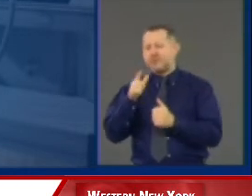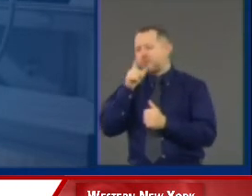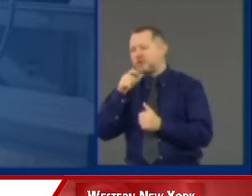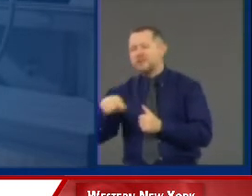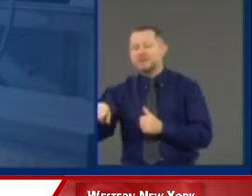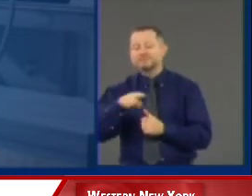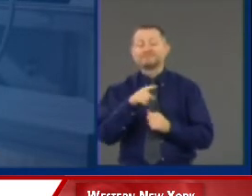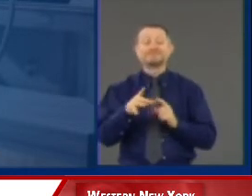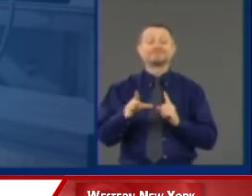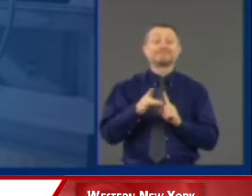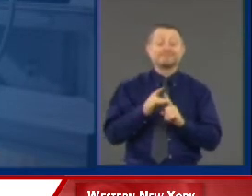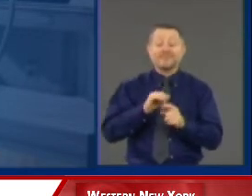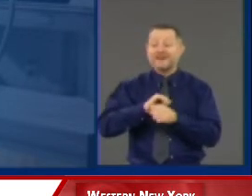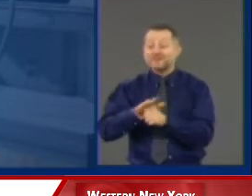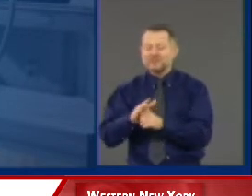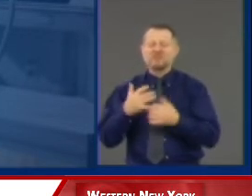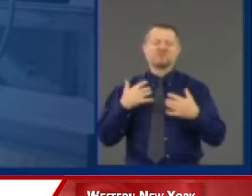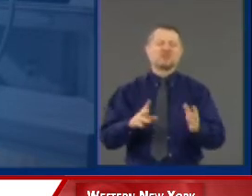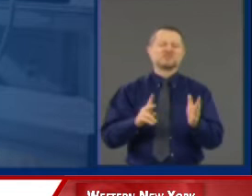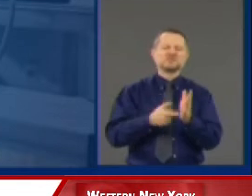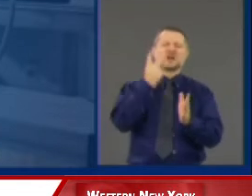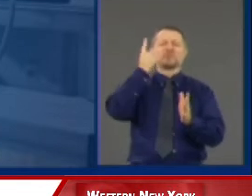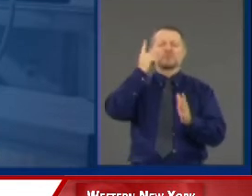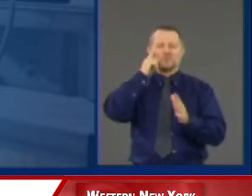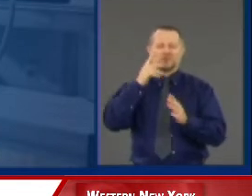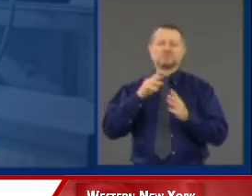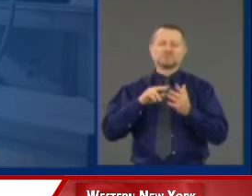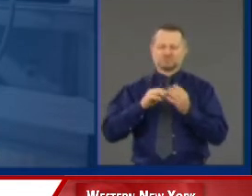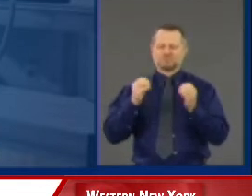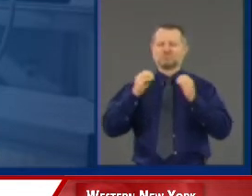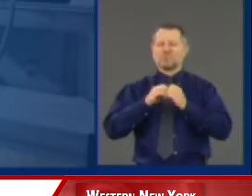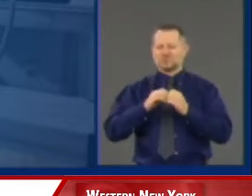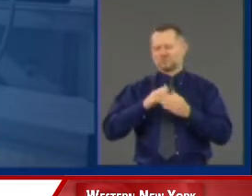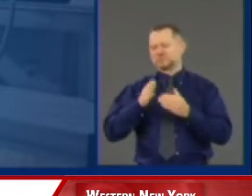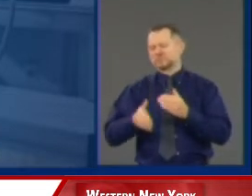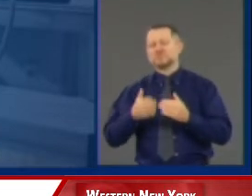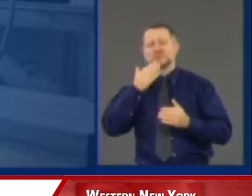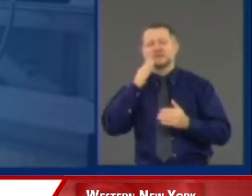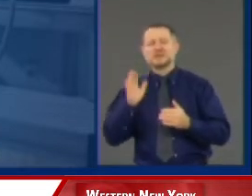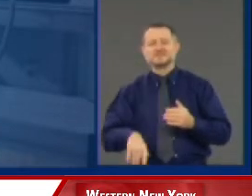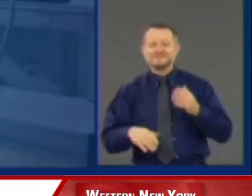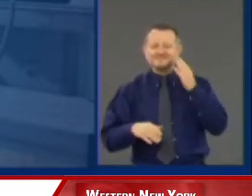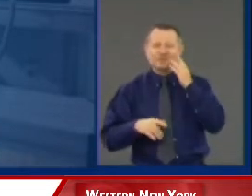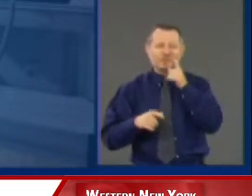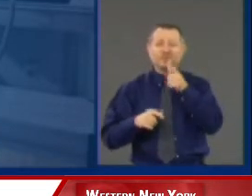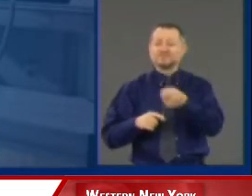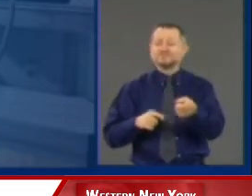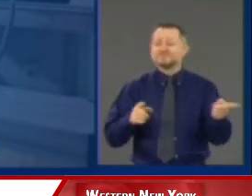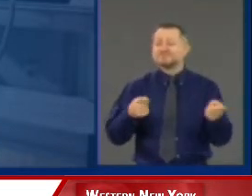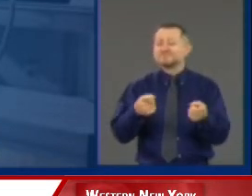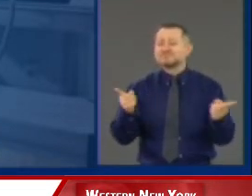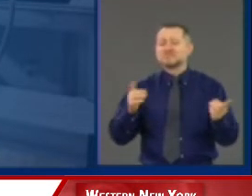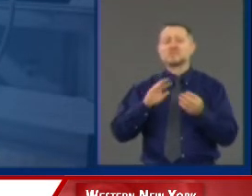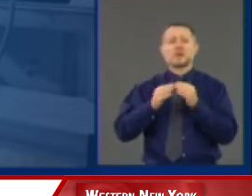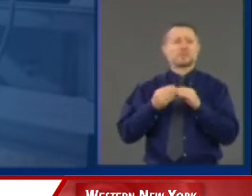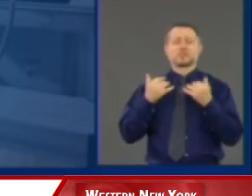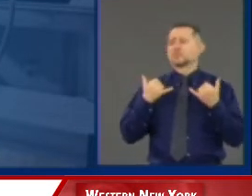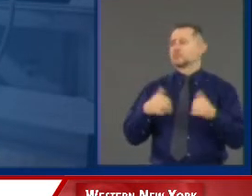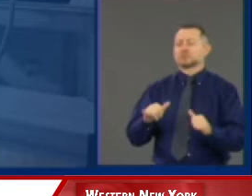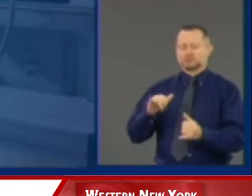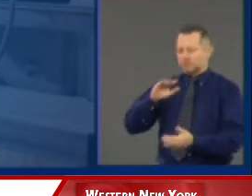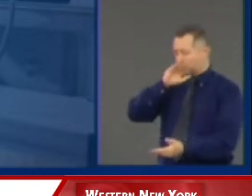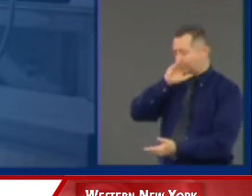virus, it's going to be a bad outcome. But that number is dramatically different